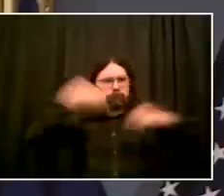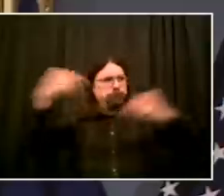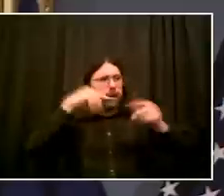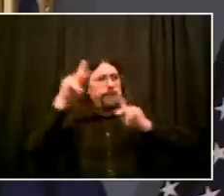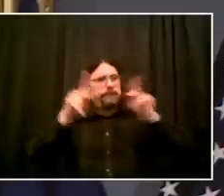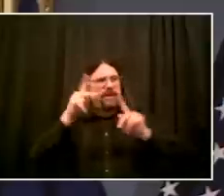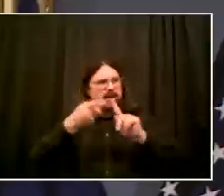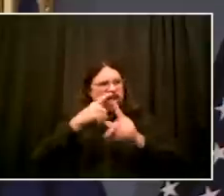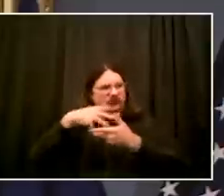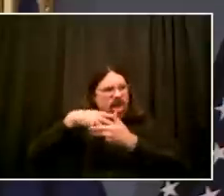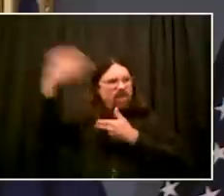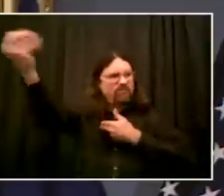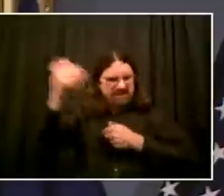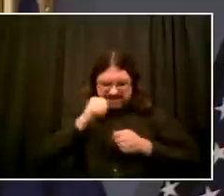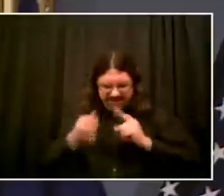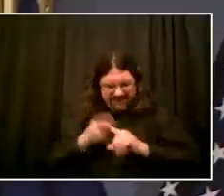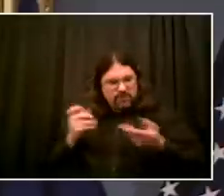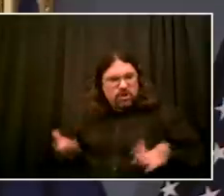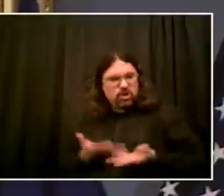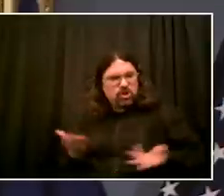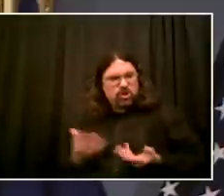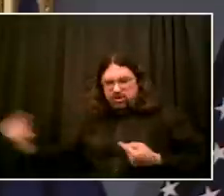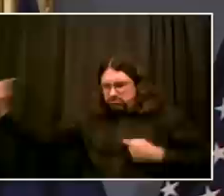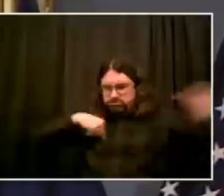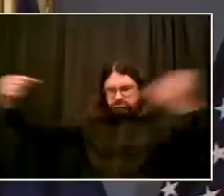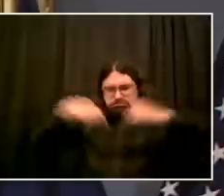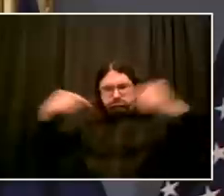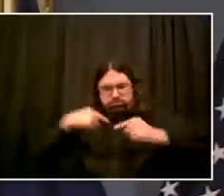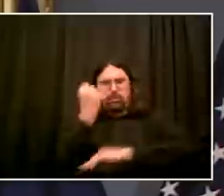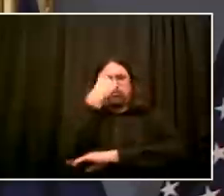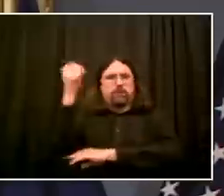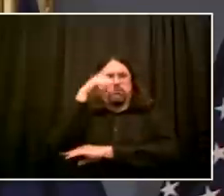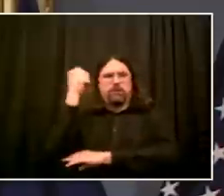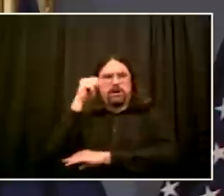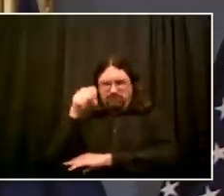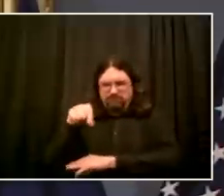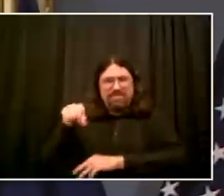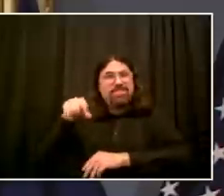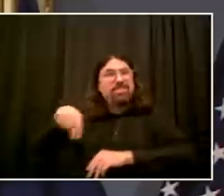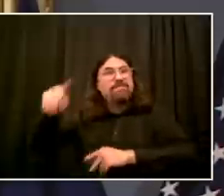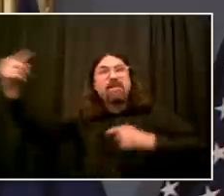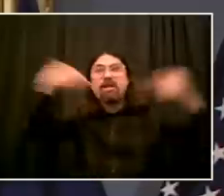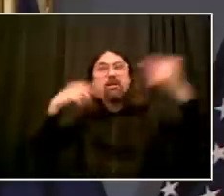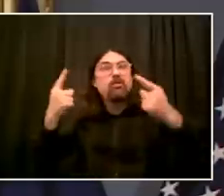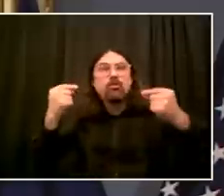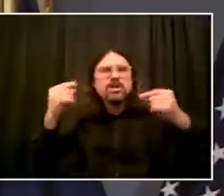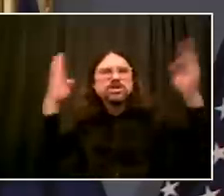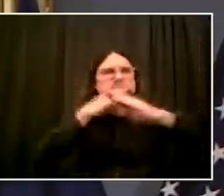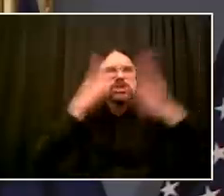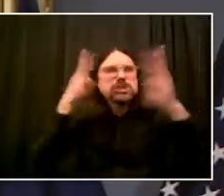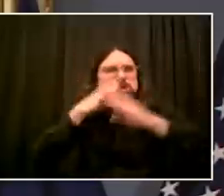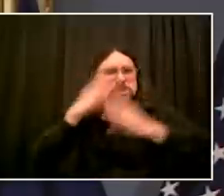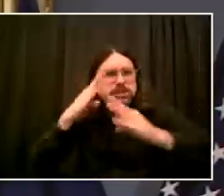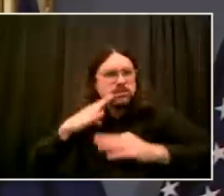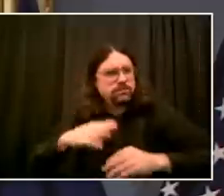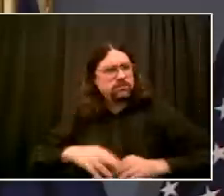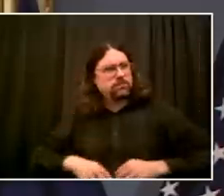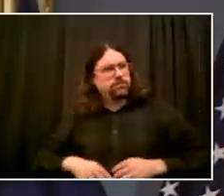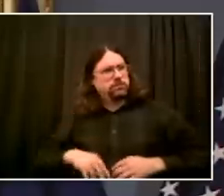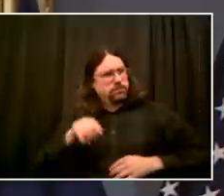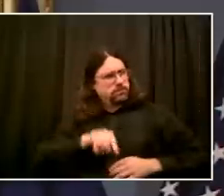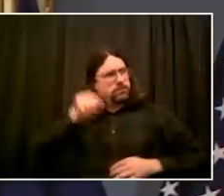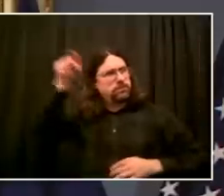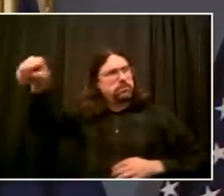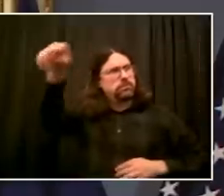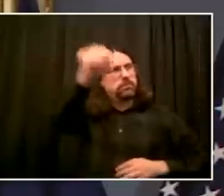together all the information that's been out in the public domain, and to start to gather as quickly as possible and provide transparently information about the